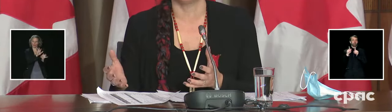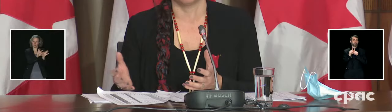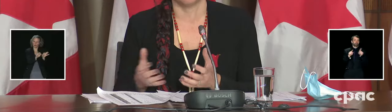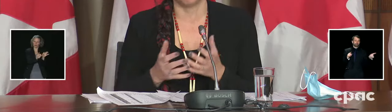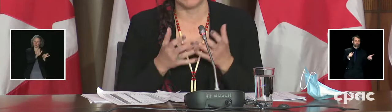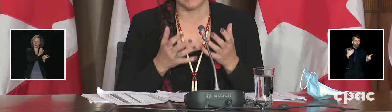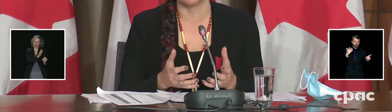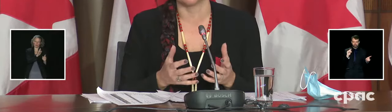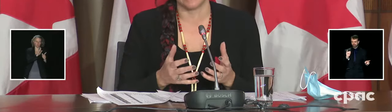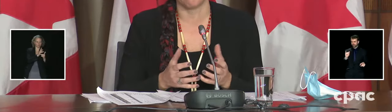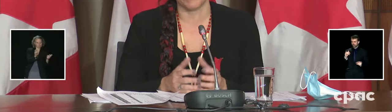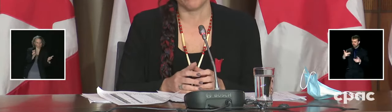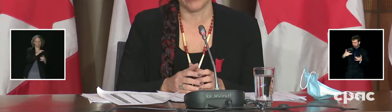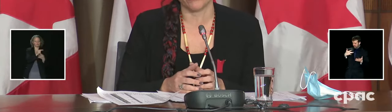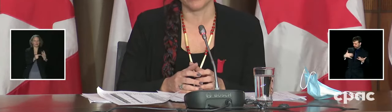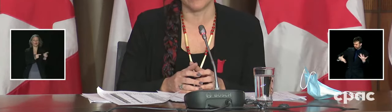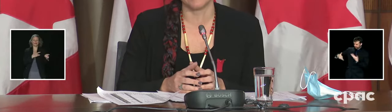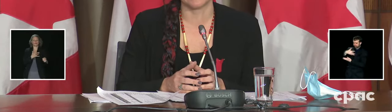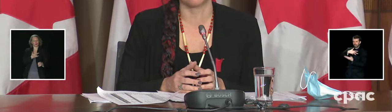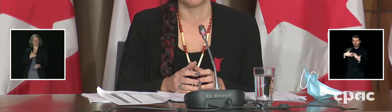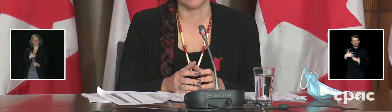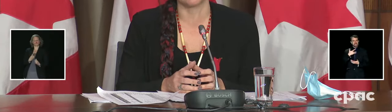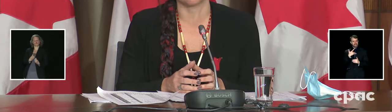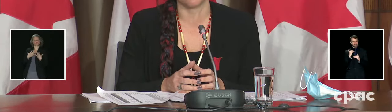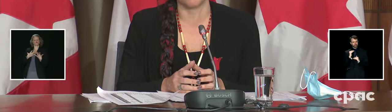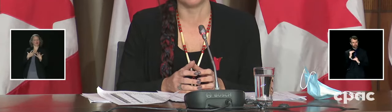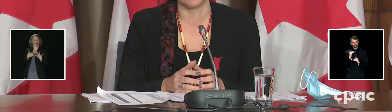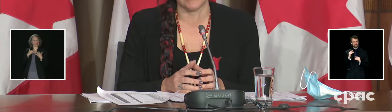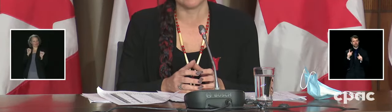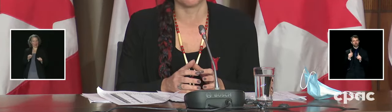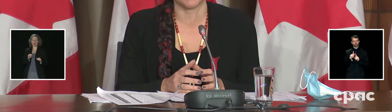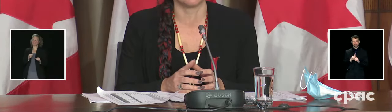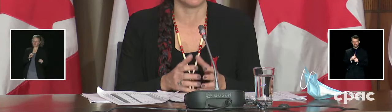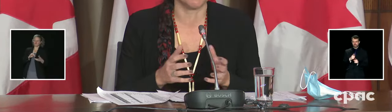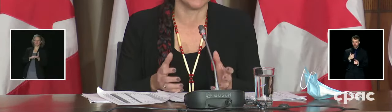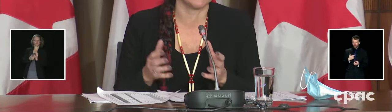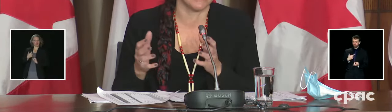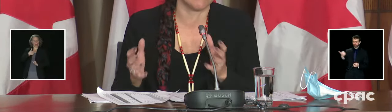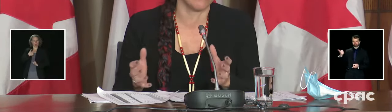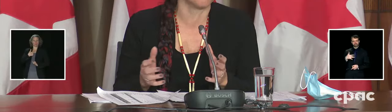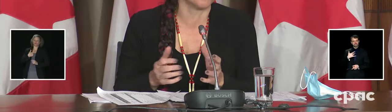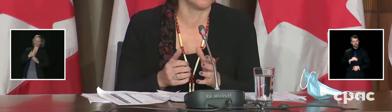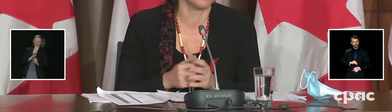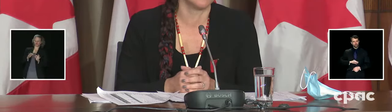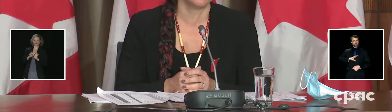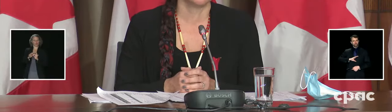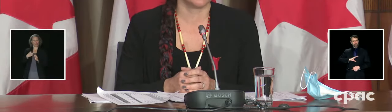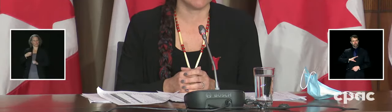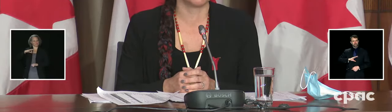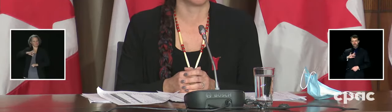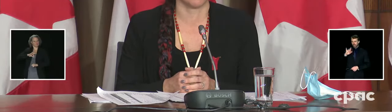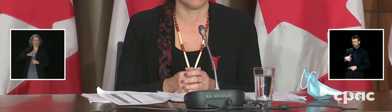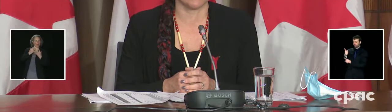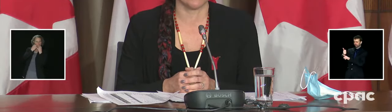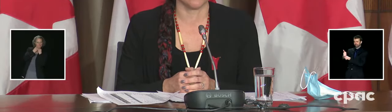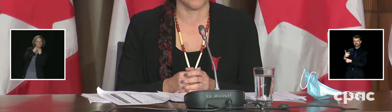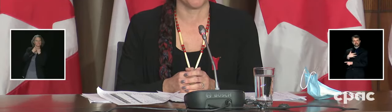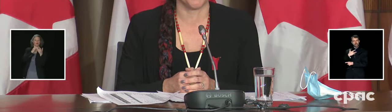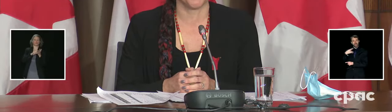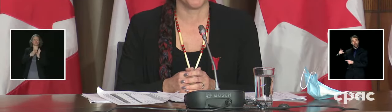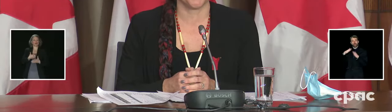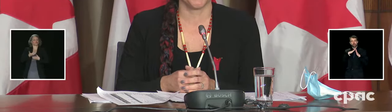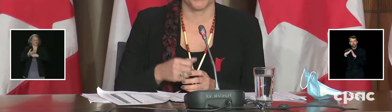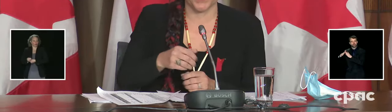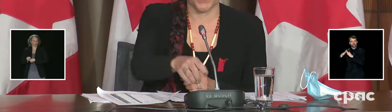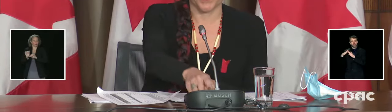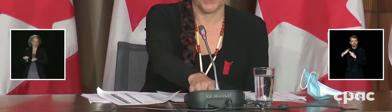valued because they have been prioritized and because their community has had the space and the opportunity to demonstrate that leadership.